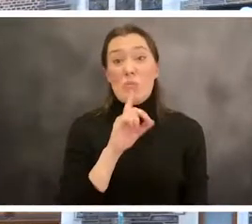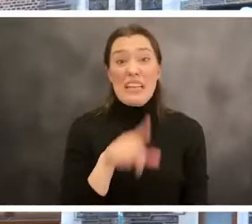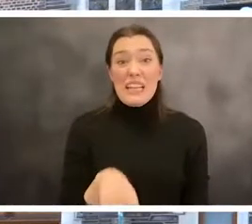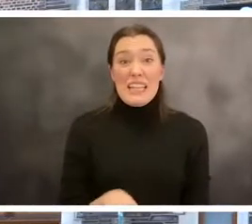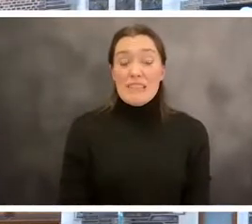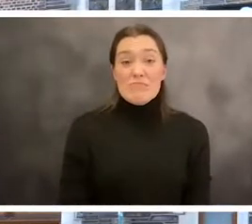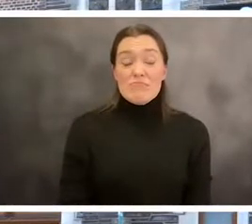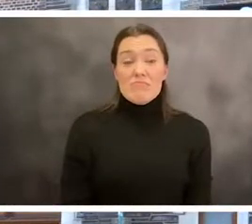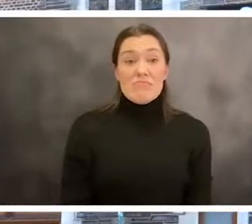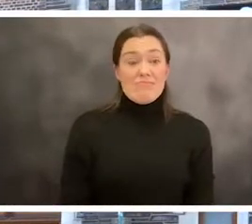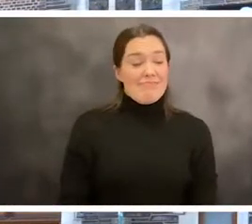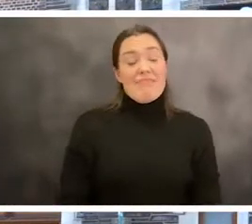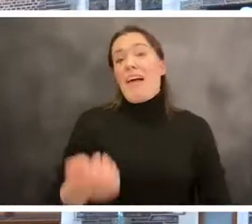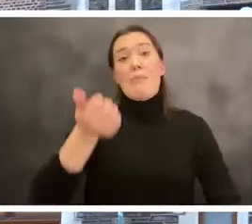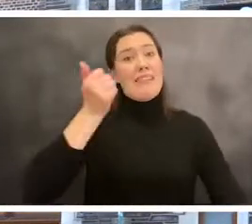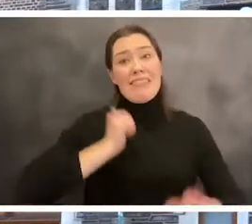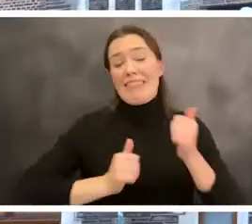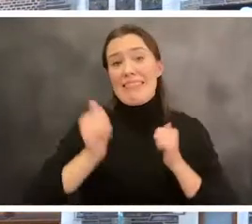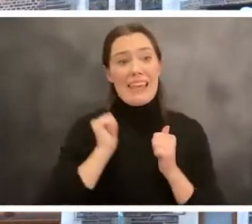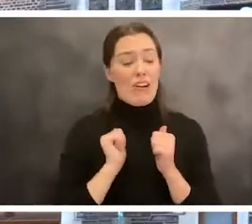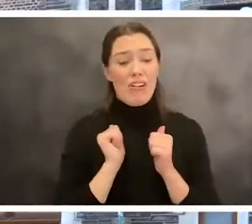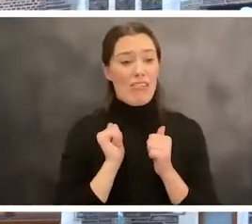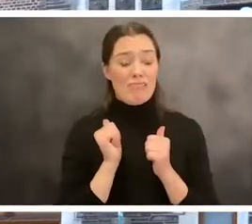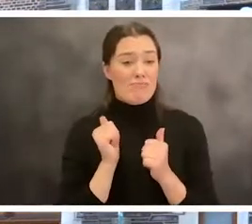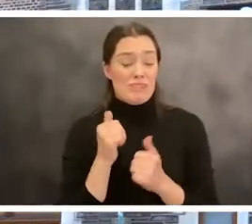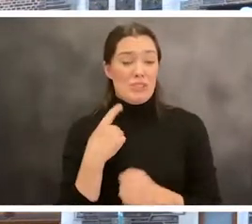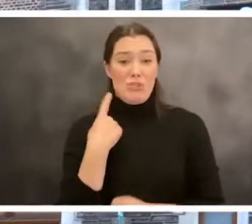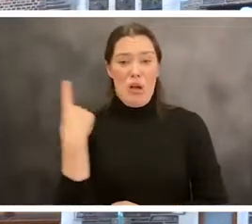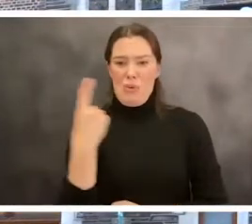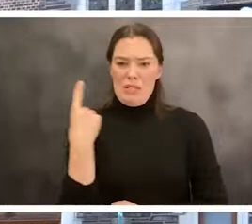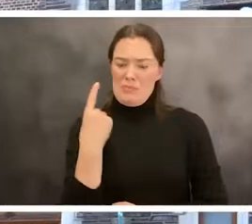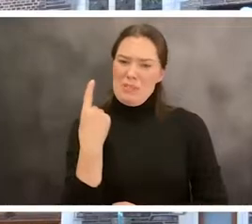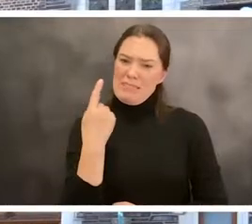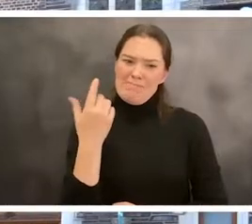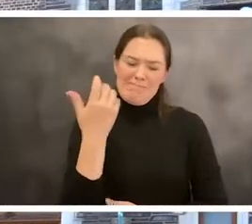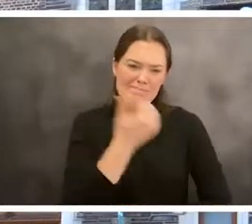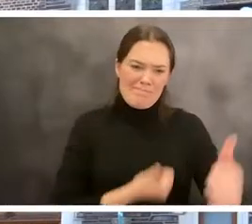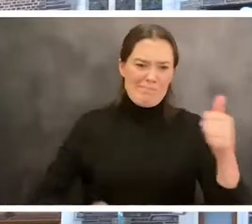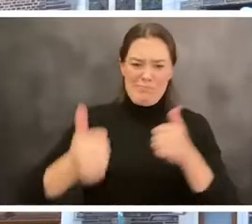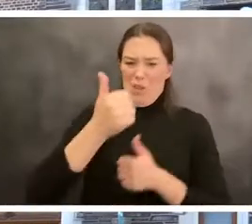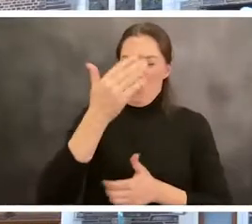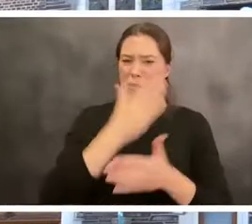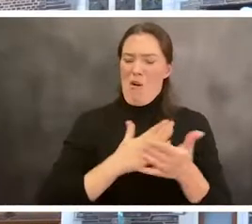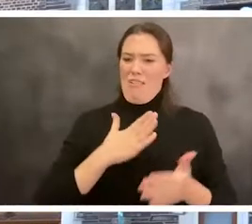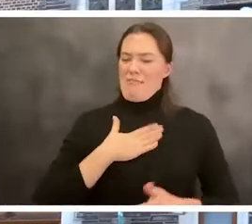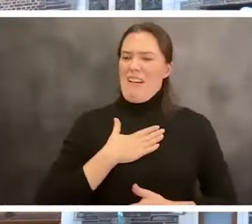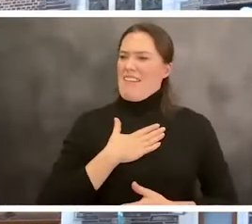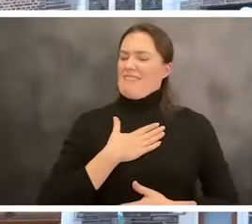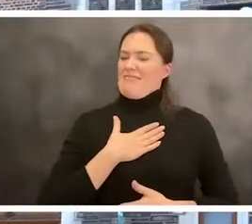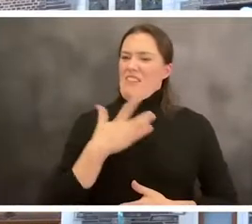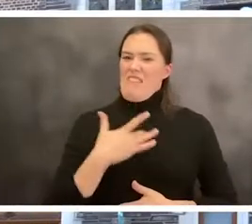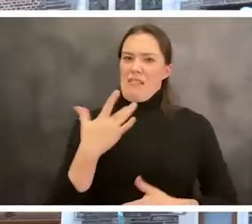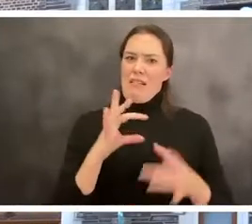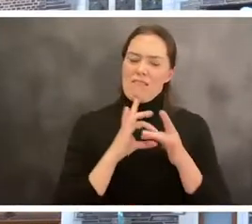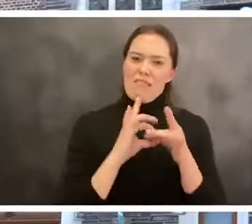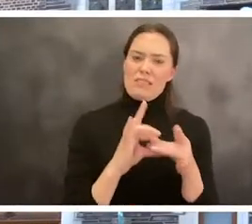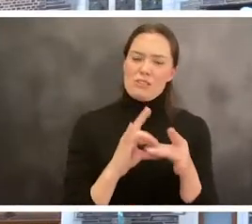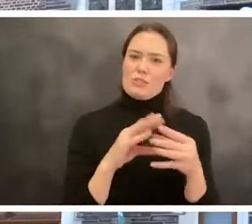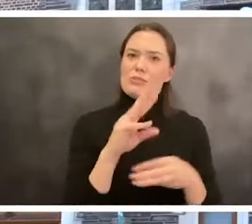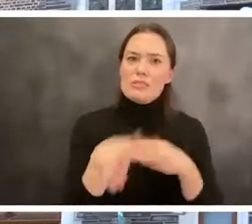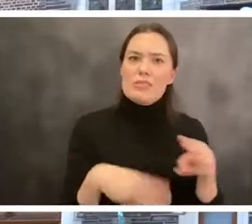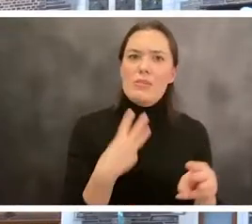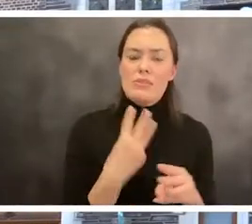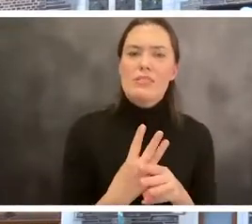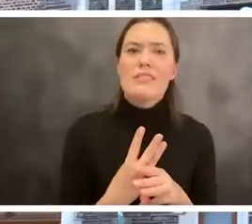um, theater has been sort of a central part of the way I sort of feel grounded in the world. And